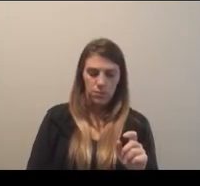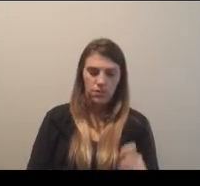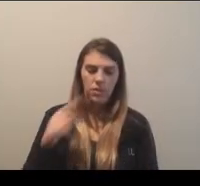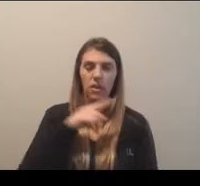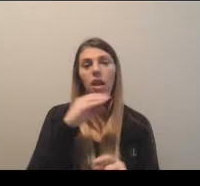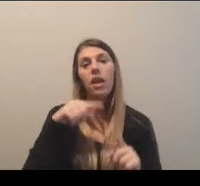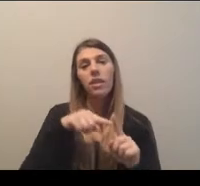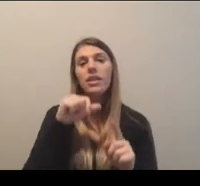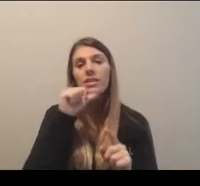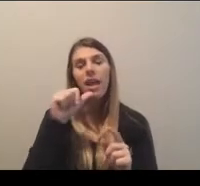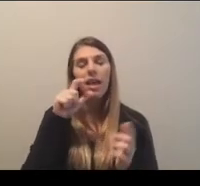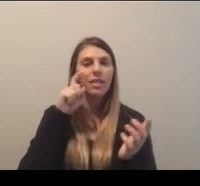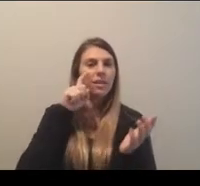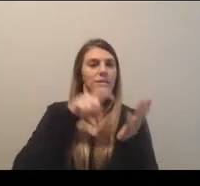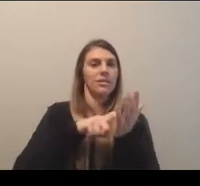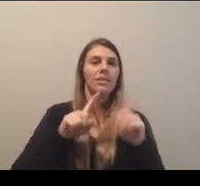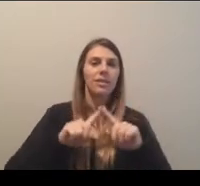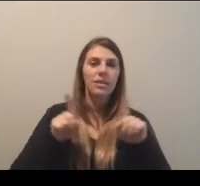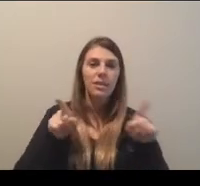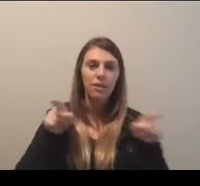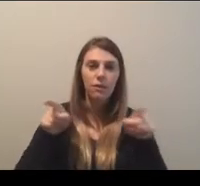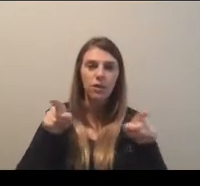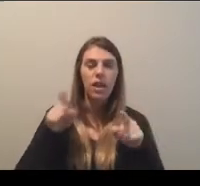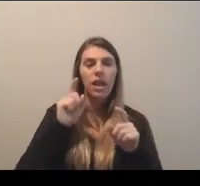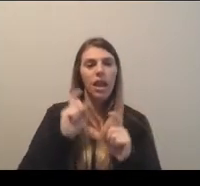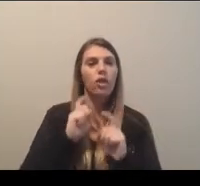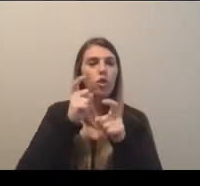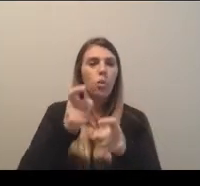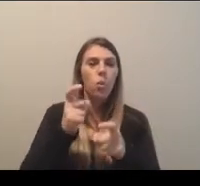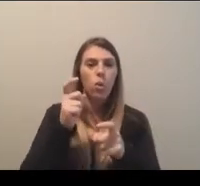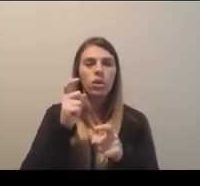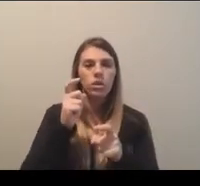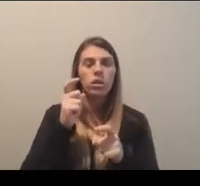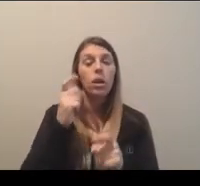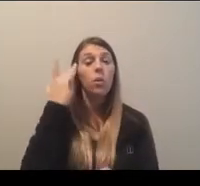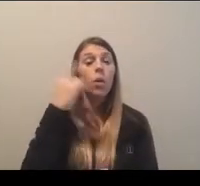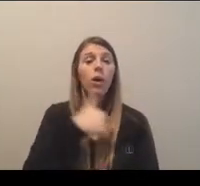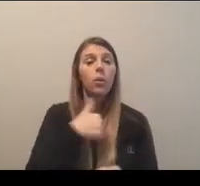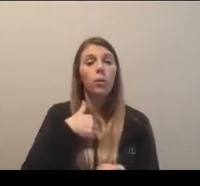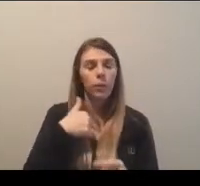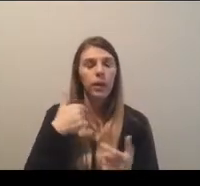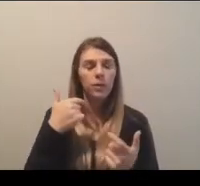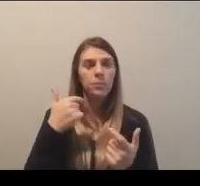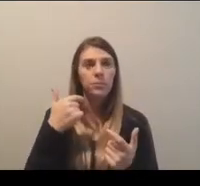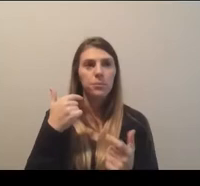that distinct of a difference in the awards and mementos, and because we did that